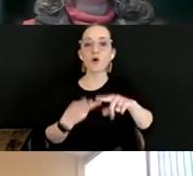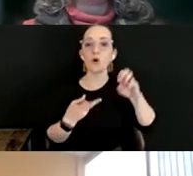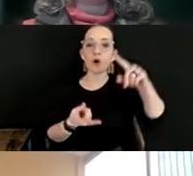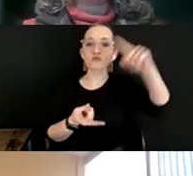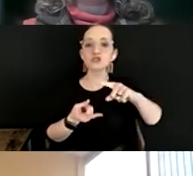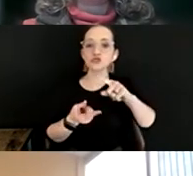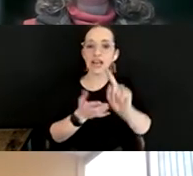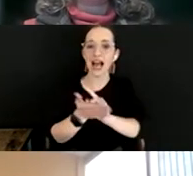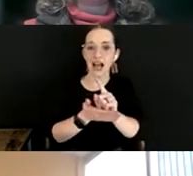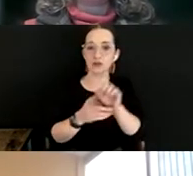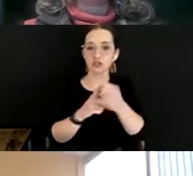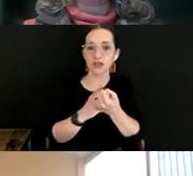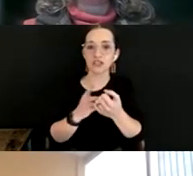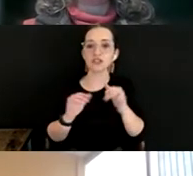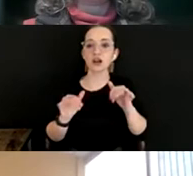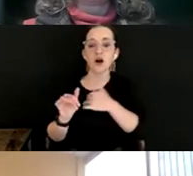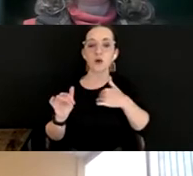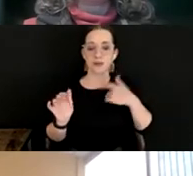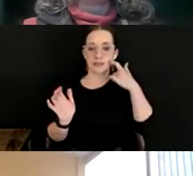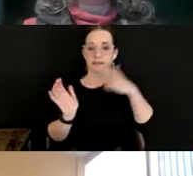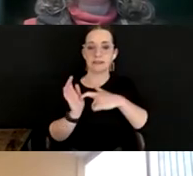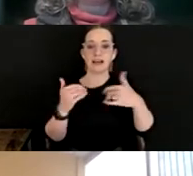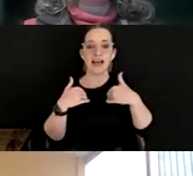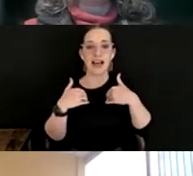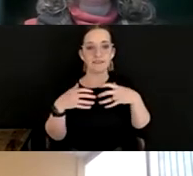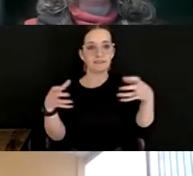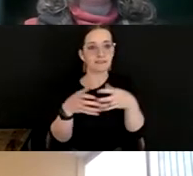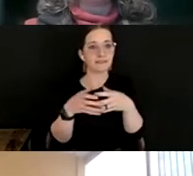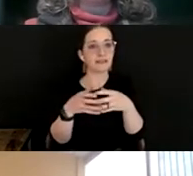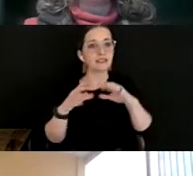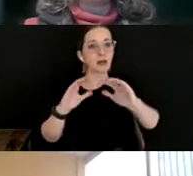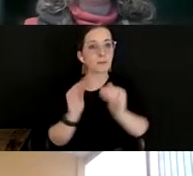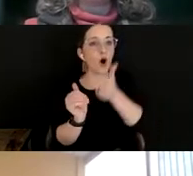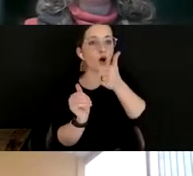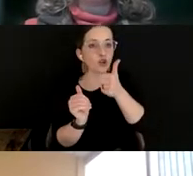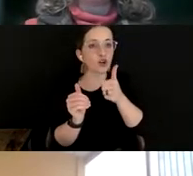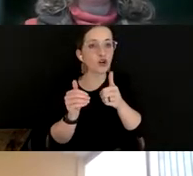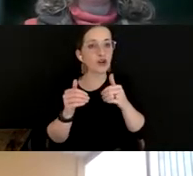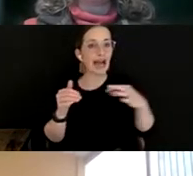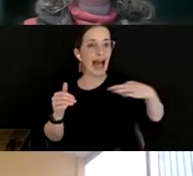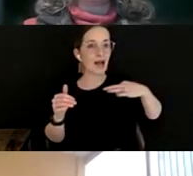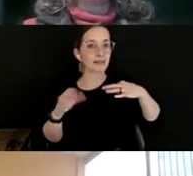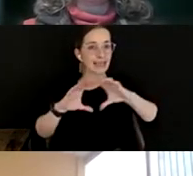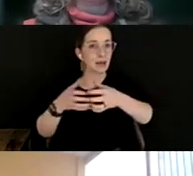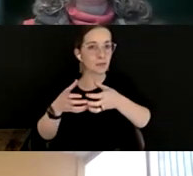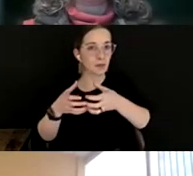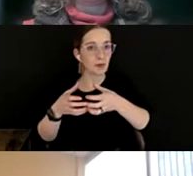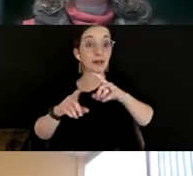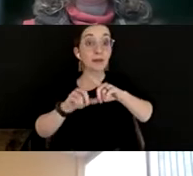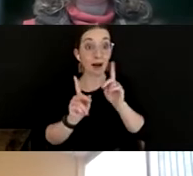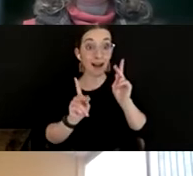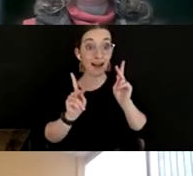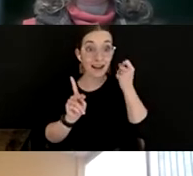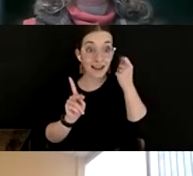much smaller applicant pools for rehiring those positions, but the applicant pools have changed. The people that are applying have changed.